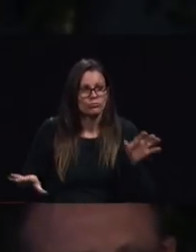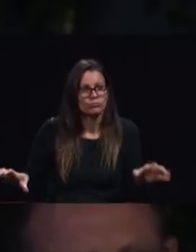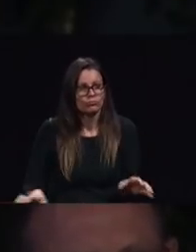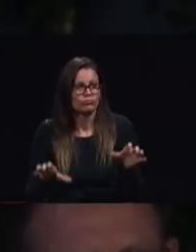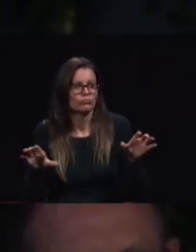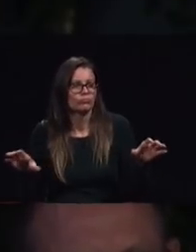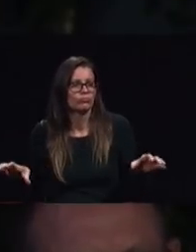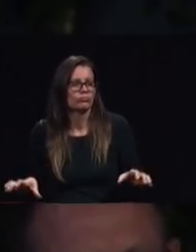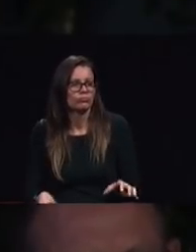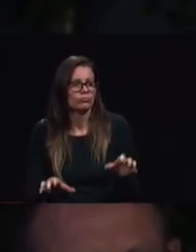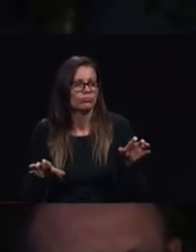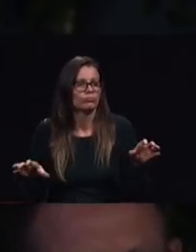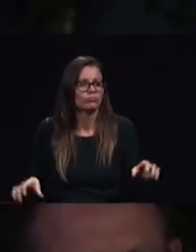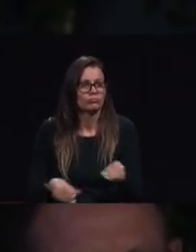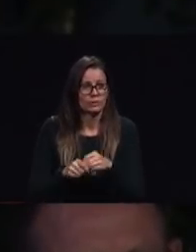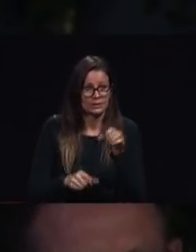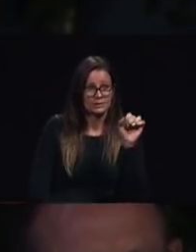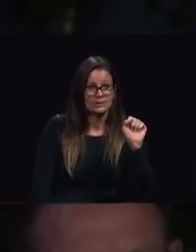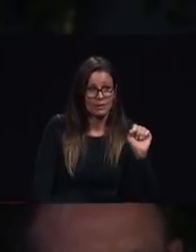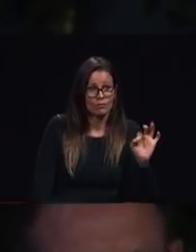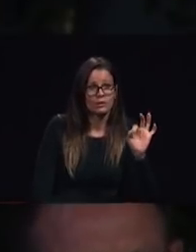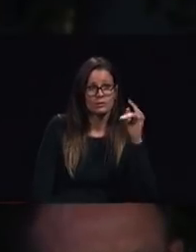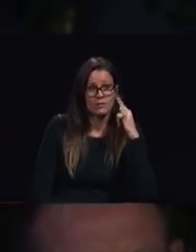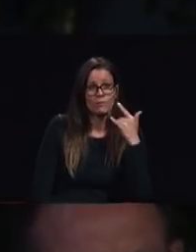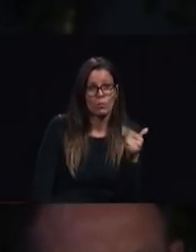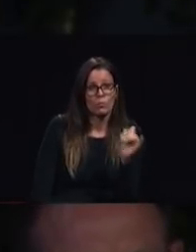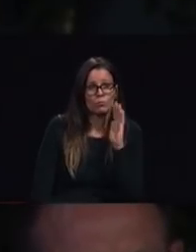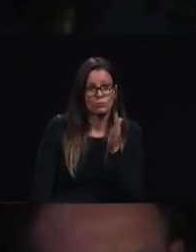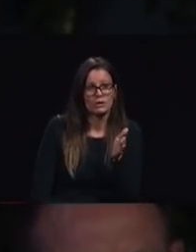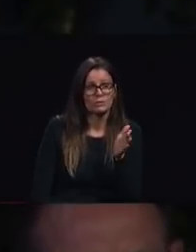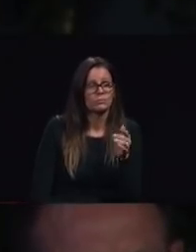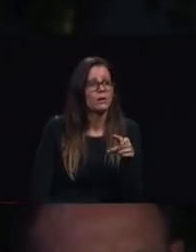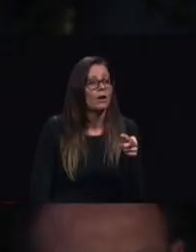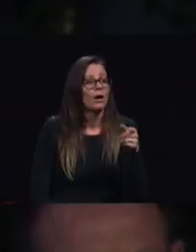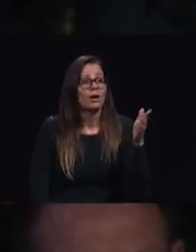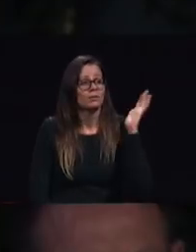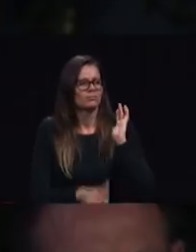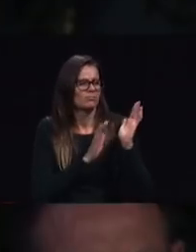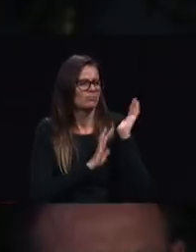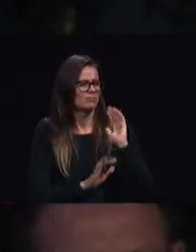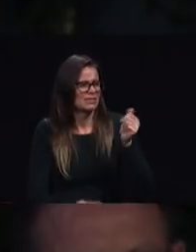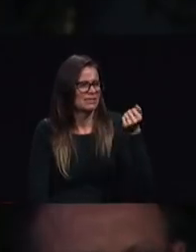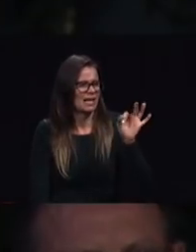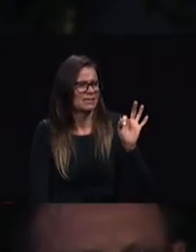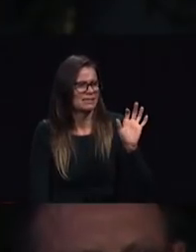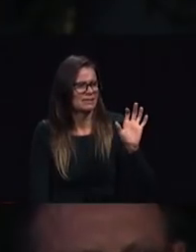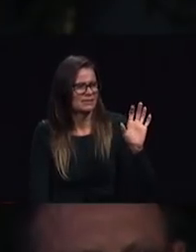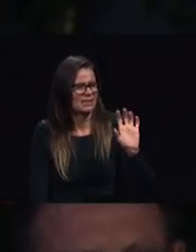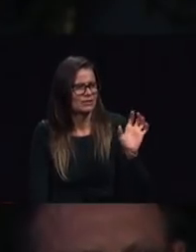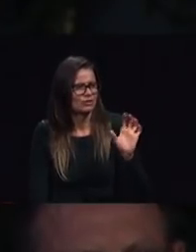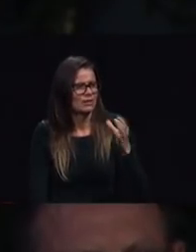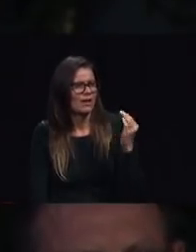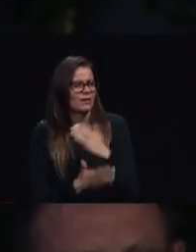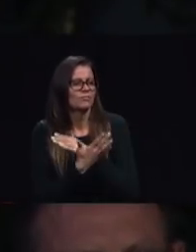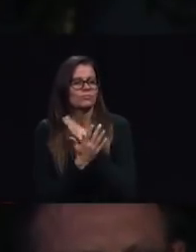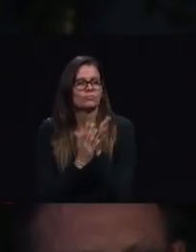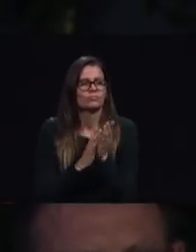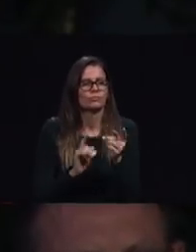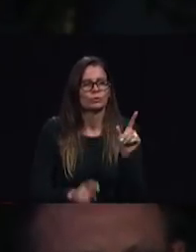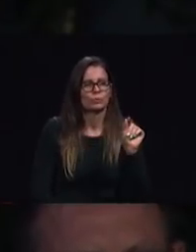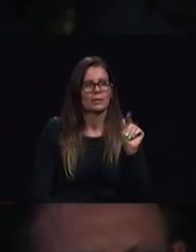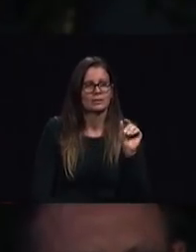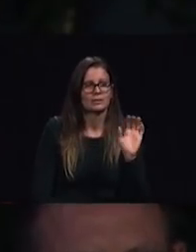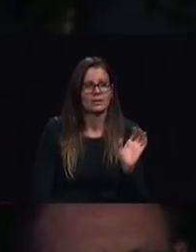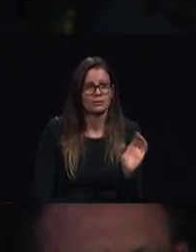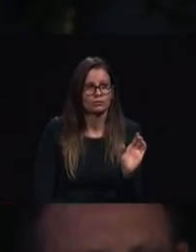Francisco in the latter part of the 19th century and the early part of the 20th century Ellen White explained this beehive